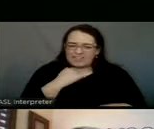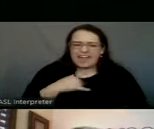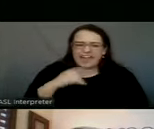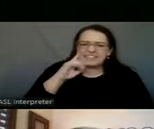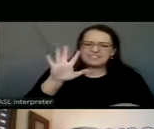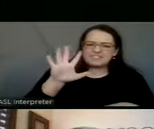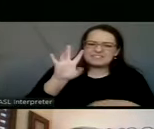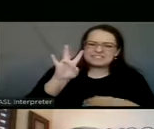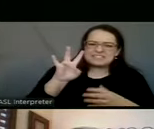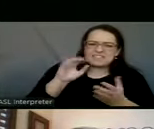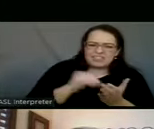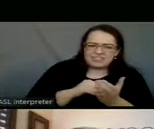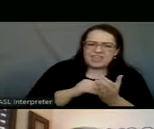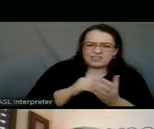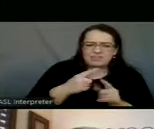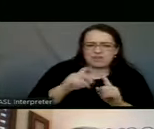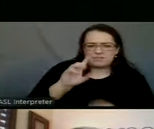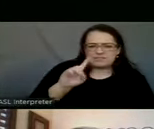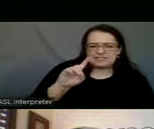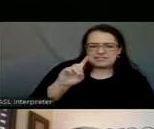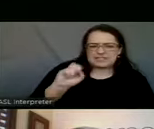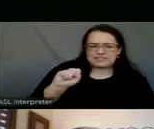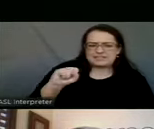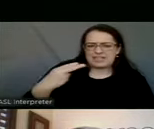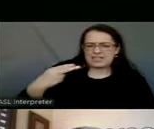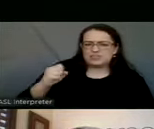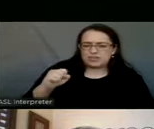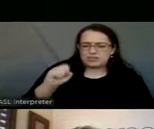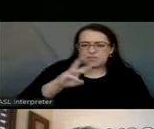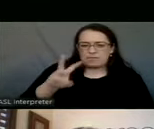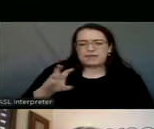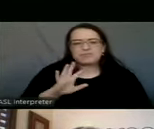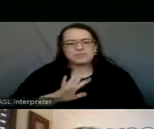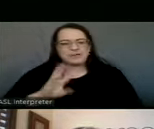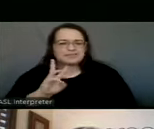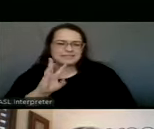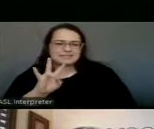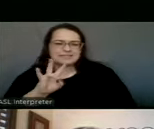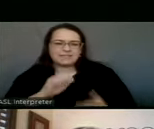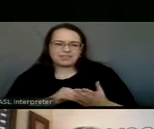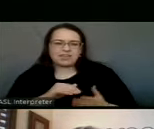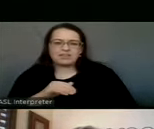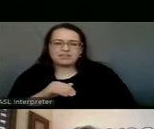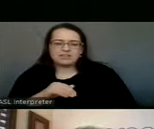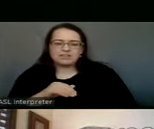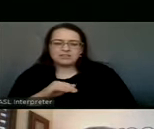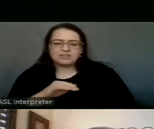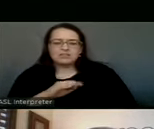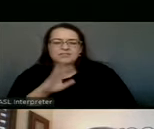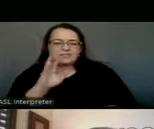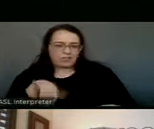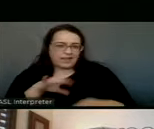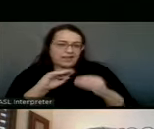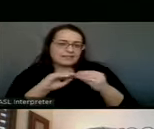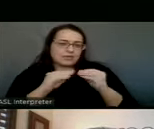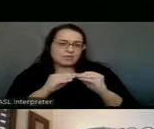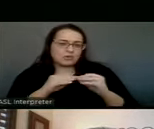,000 coming off the DSHS website. So 67,000 roughly. So we can calculate as a function of that number,